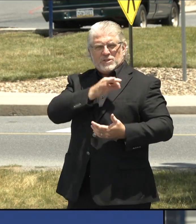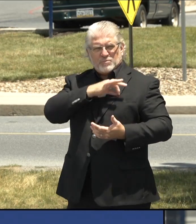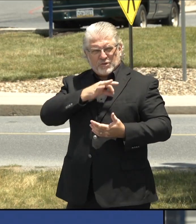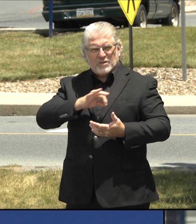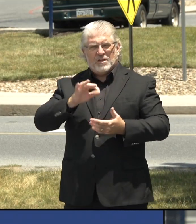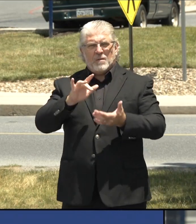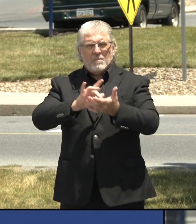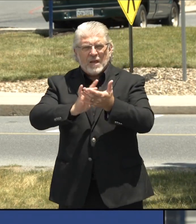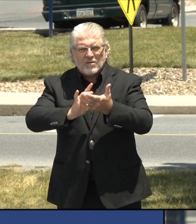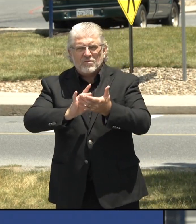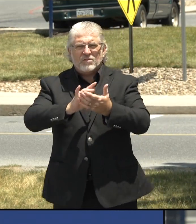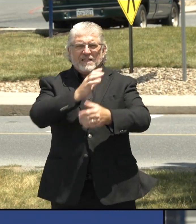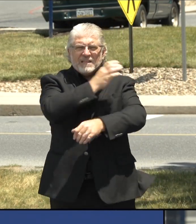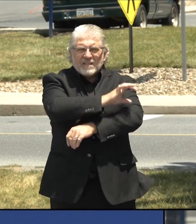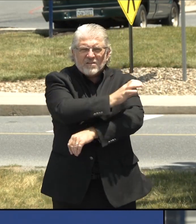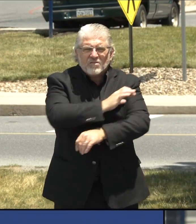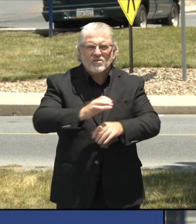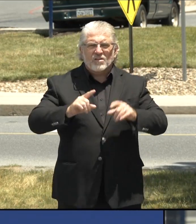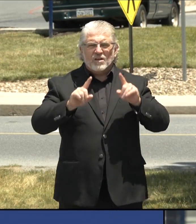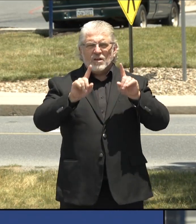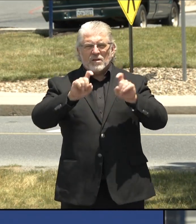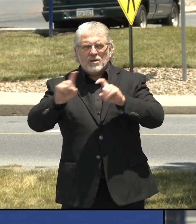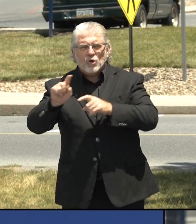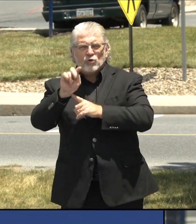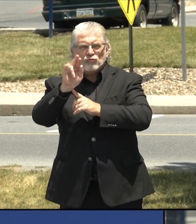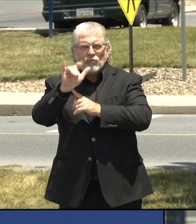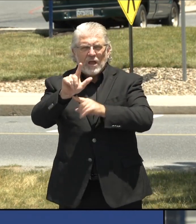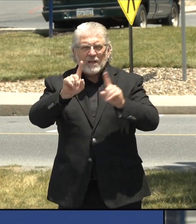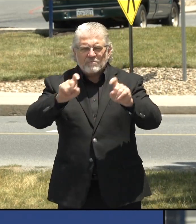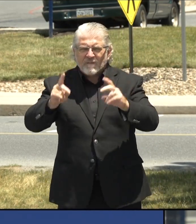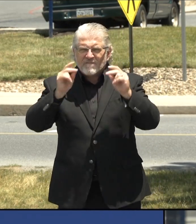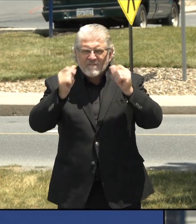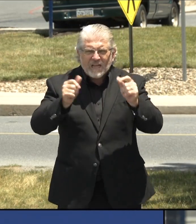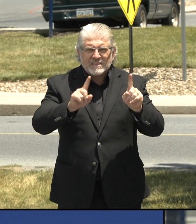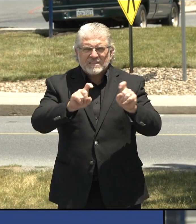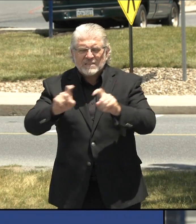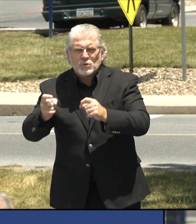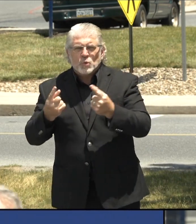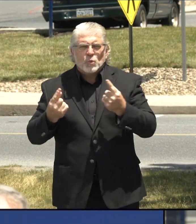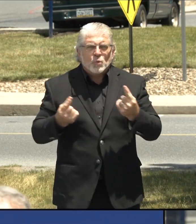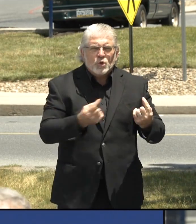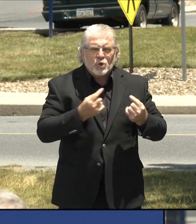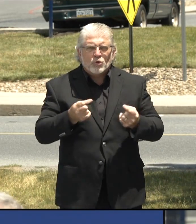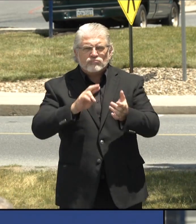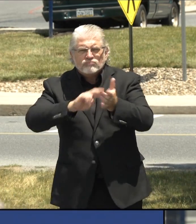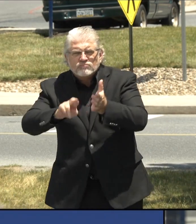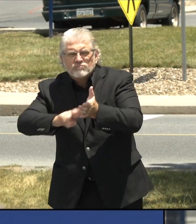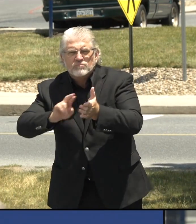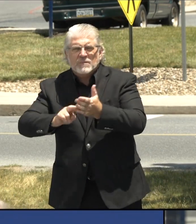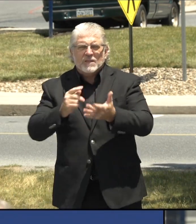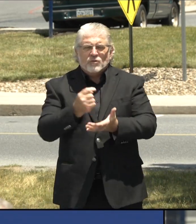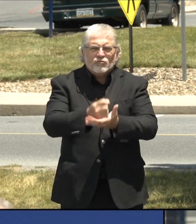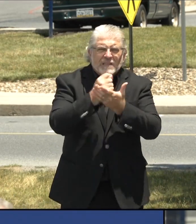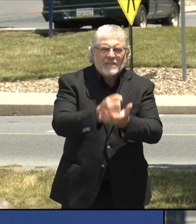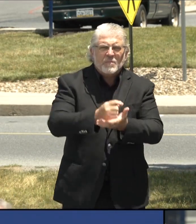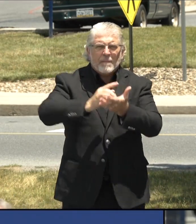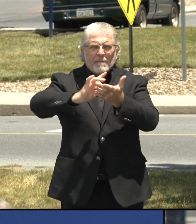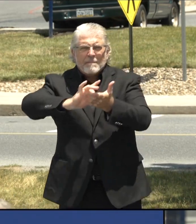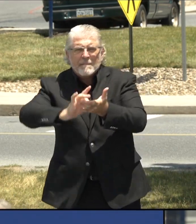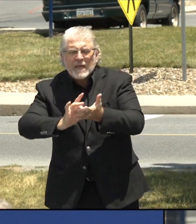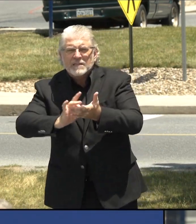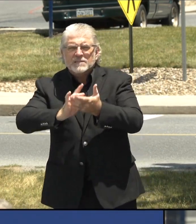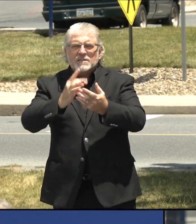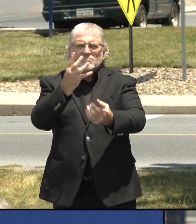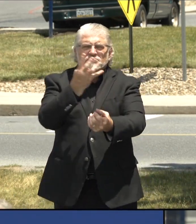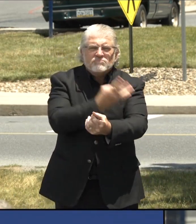-track COVID-19 therapies. We've got a ton of work going on there. We're also working with scientists at UPMC and the University